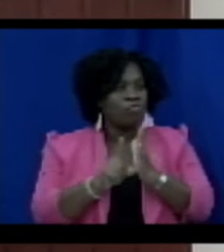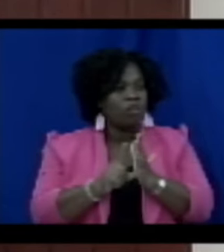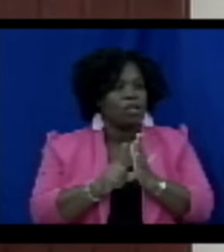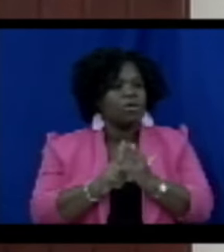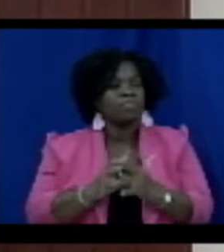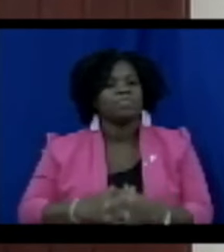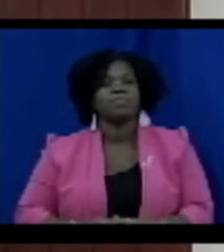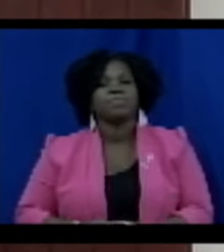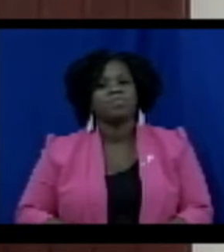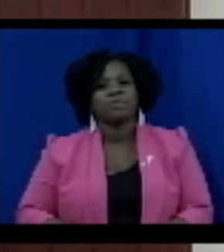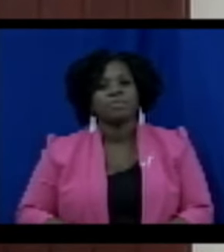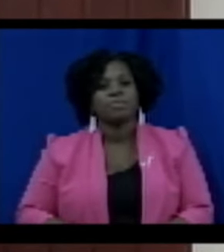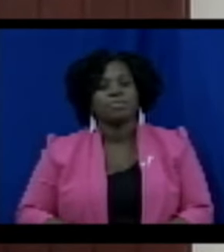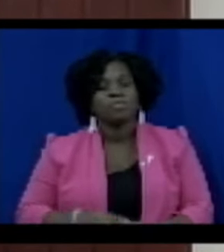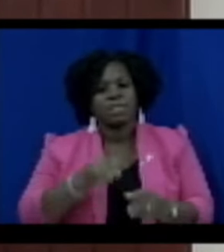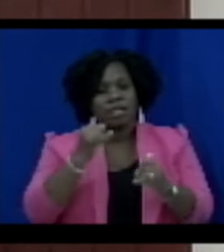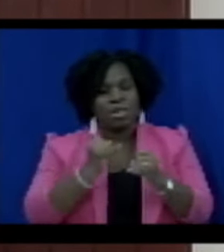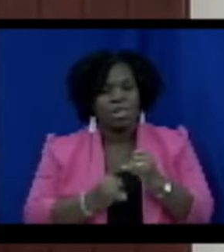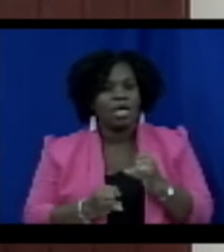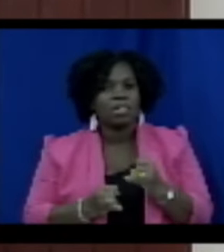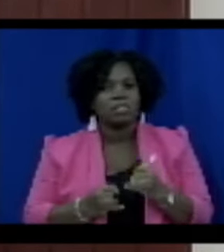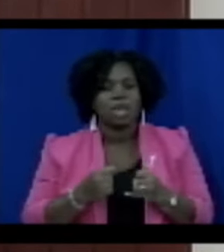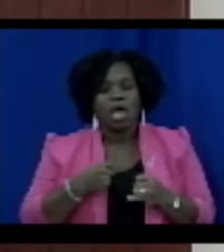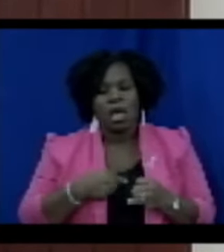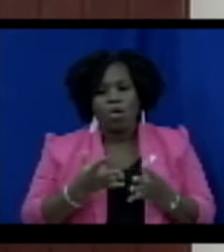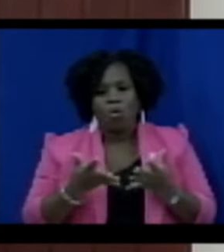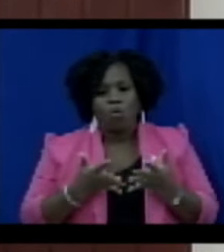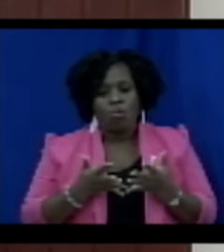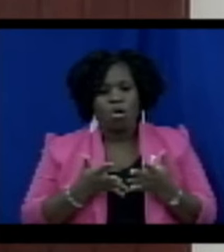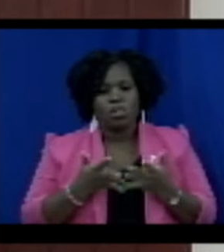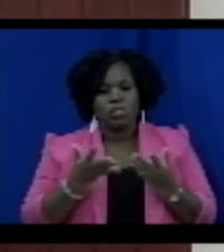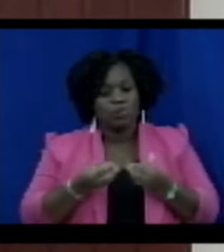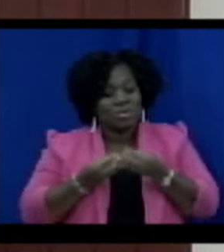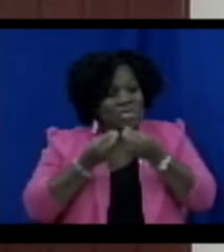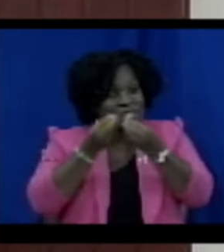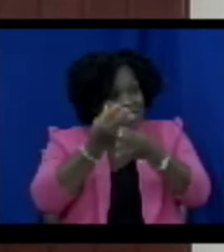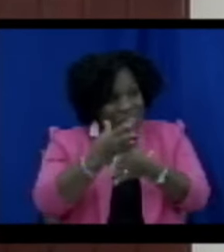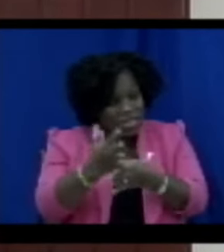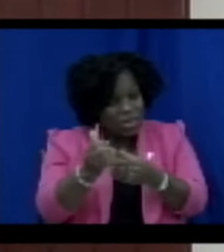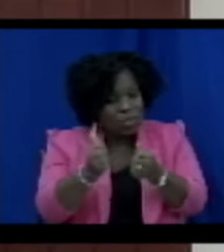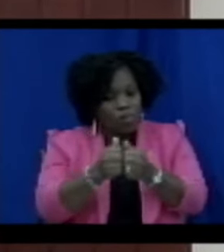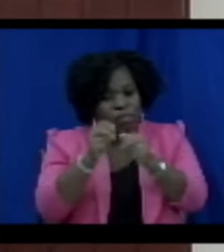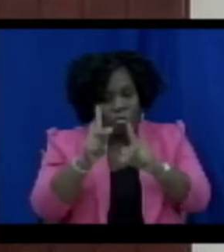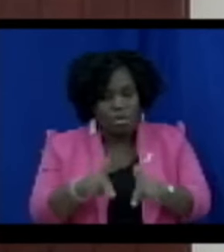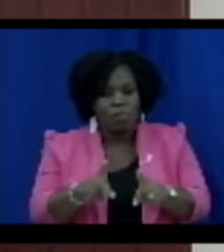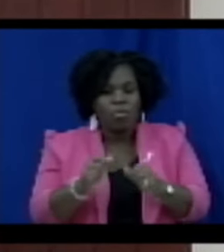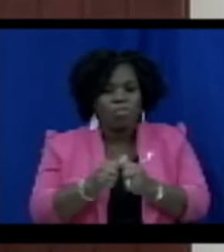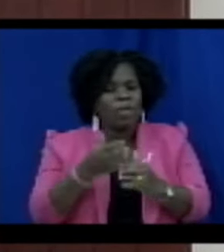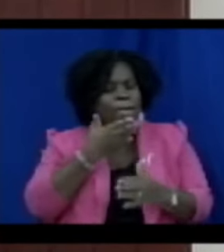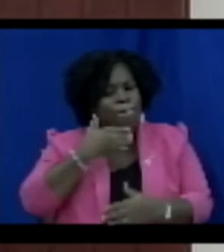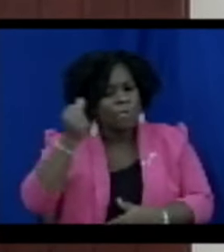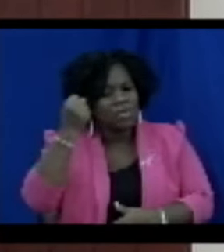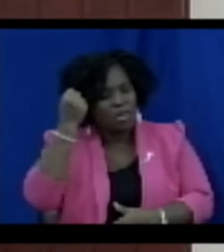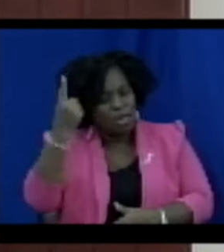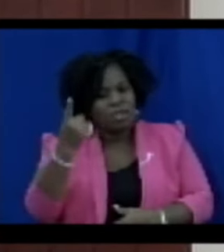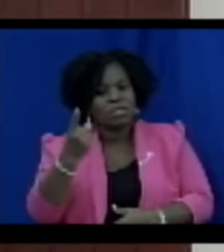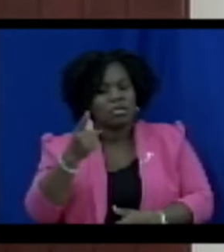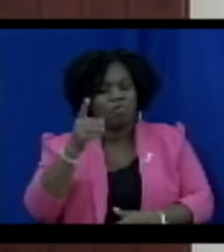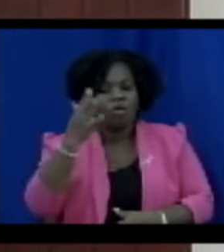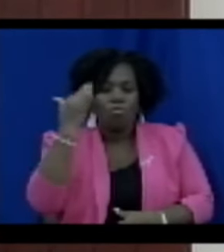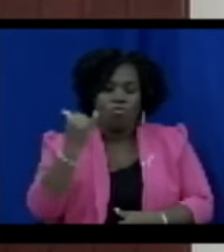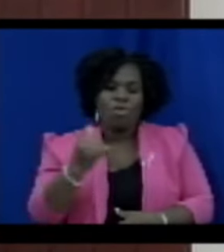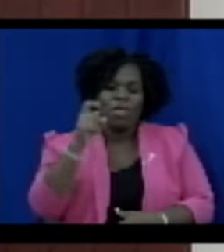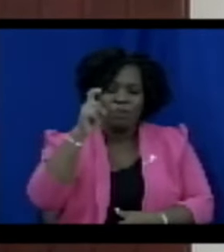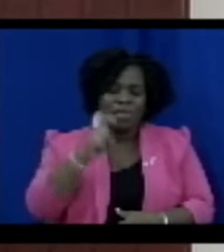crime. And lastly, I will aim to provide all people with a comprehensive understanding of why we must take this